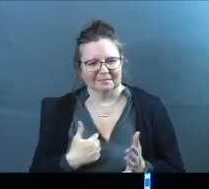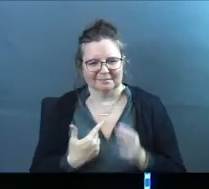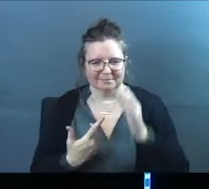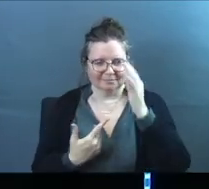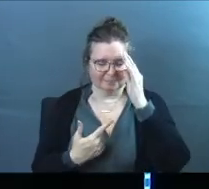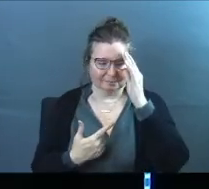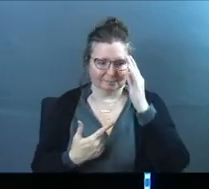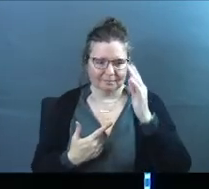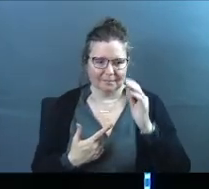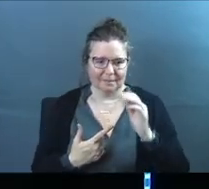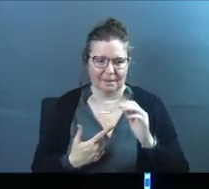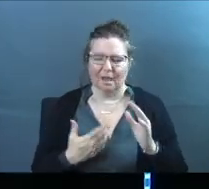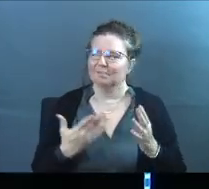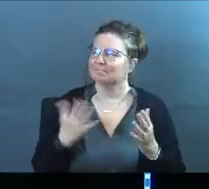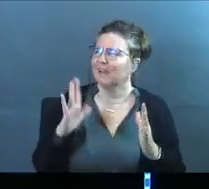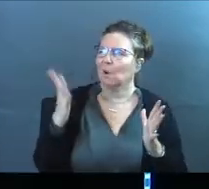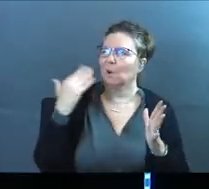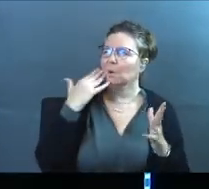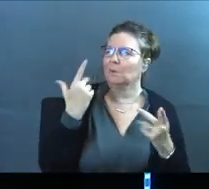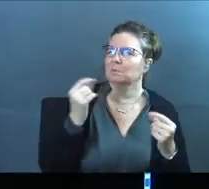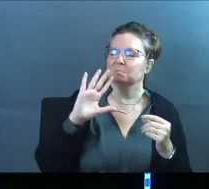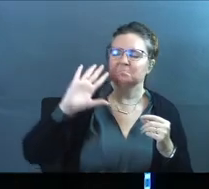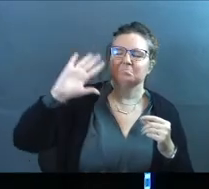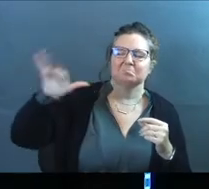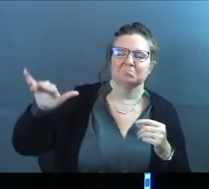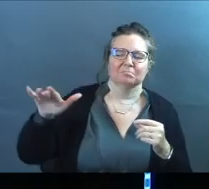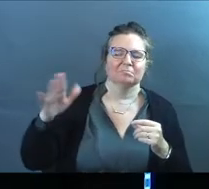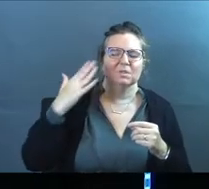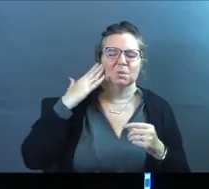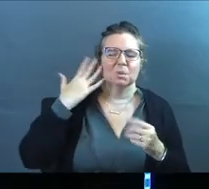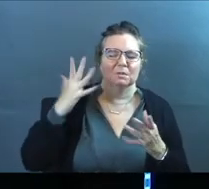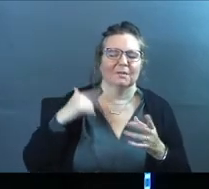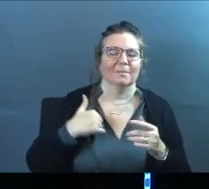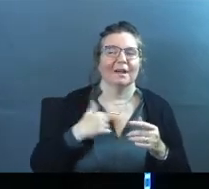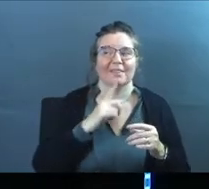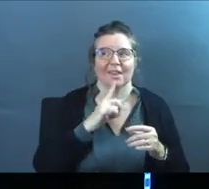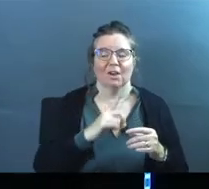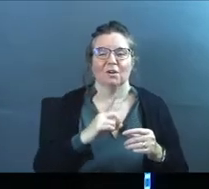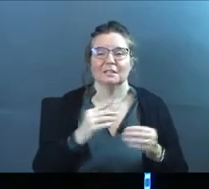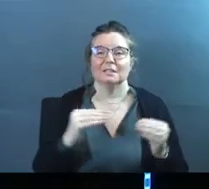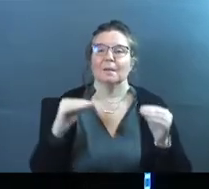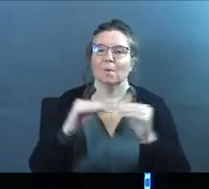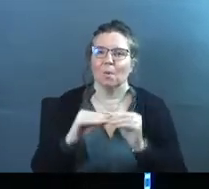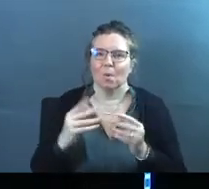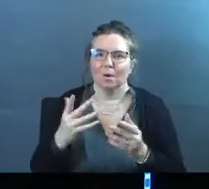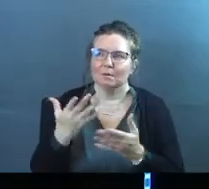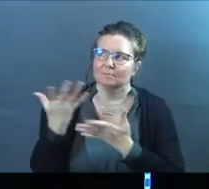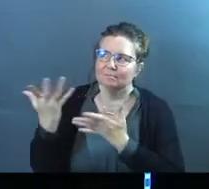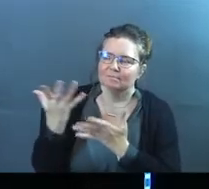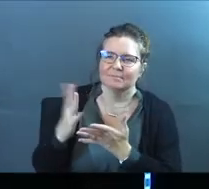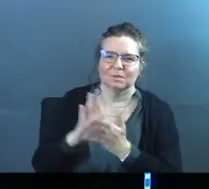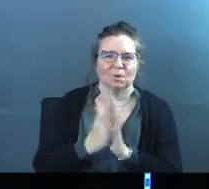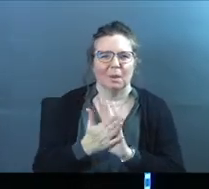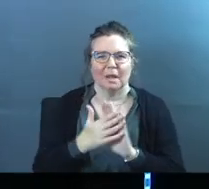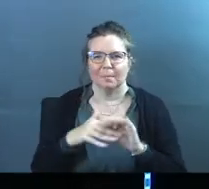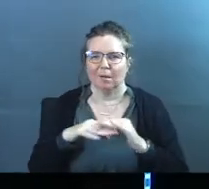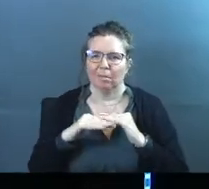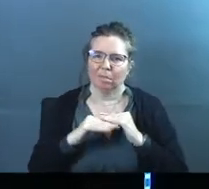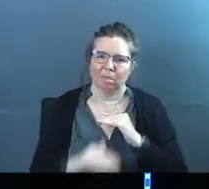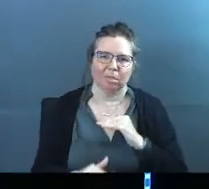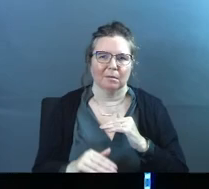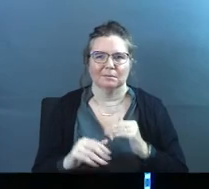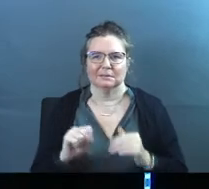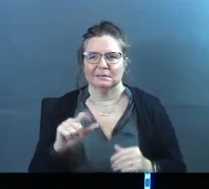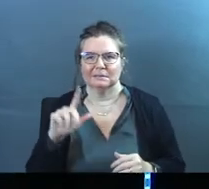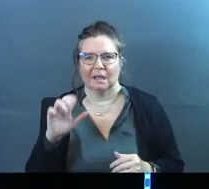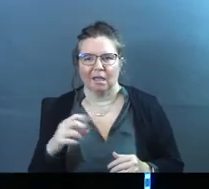Why would we assume, God, I know what I'm doing. It's like, I know you, I'm glad you know stuff, but there is more. Don't let it become stale. Don't get stuck